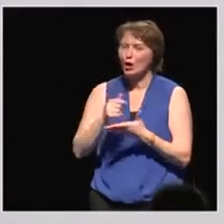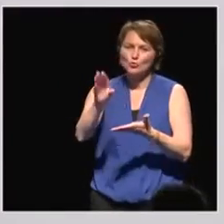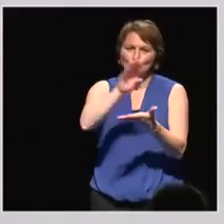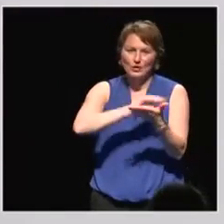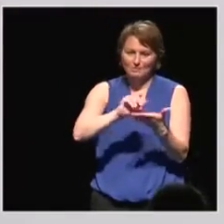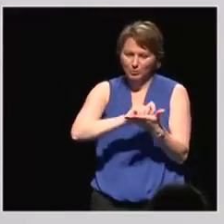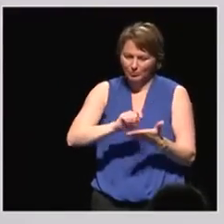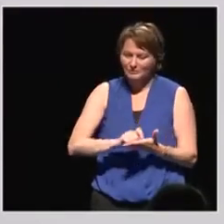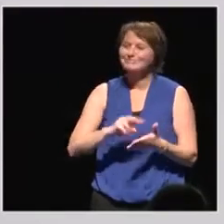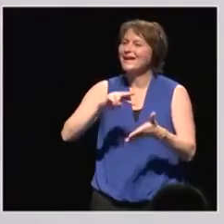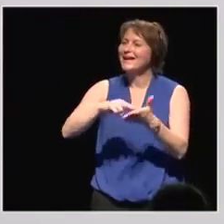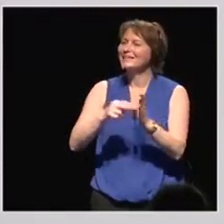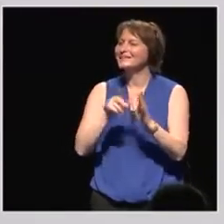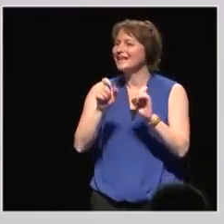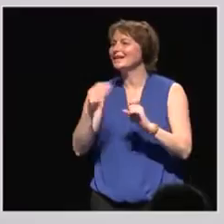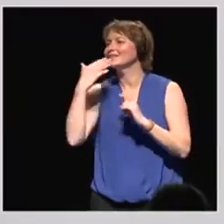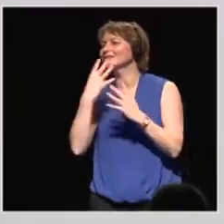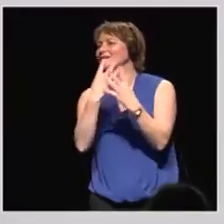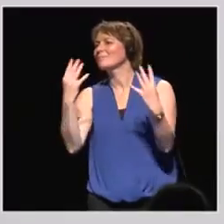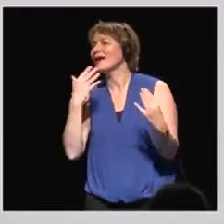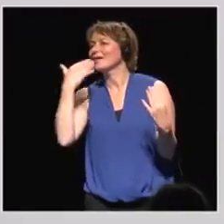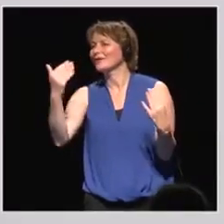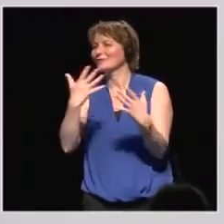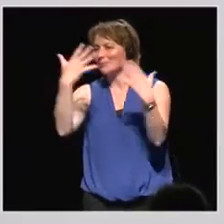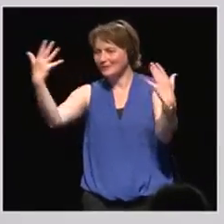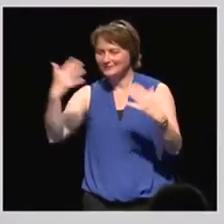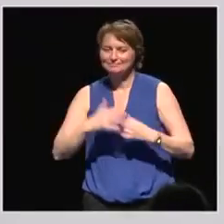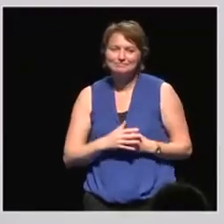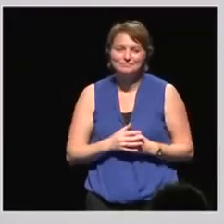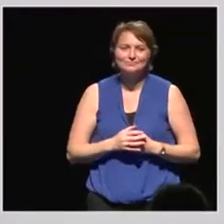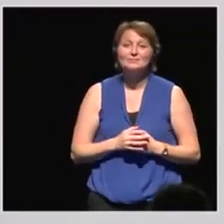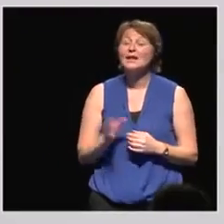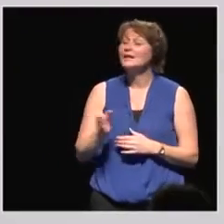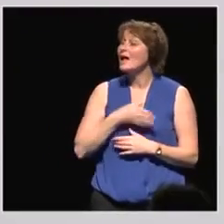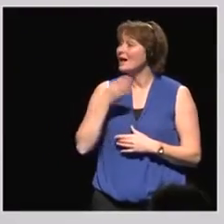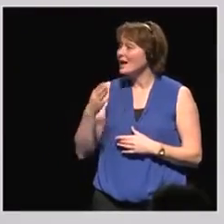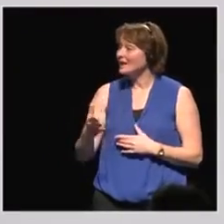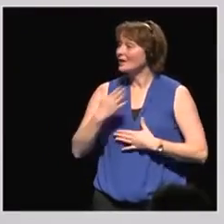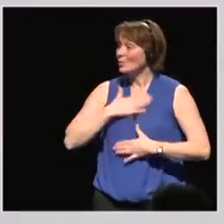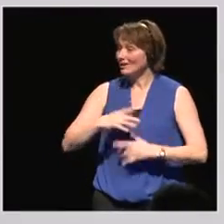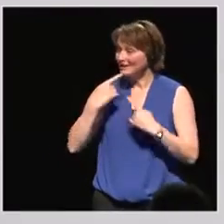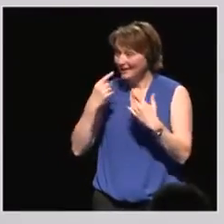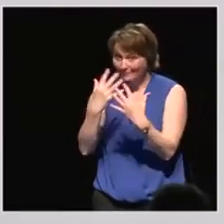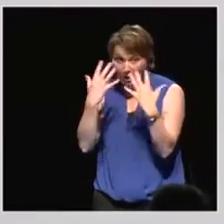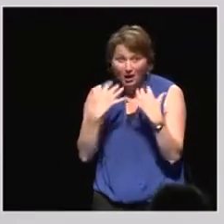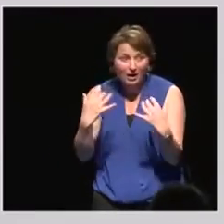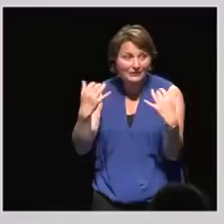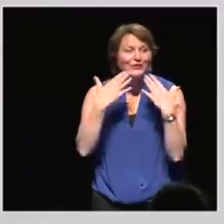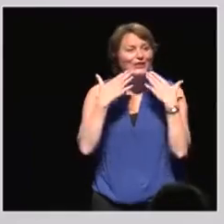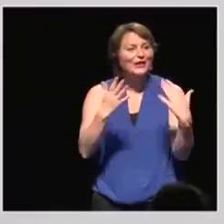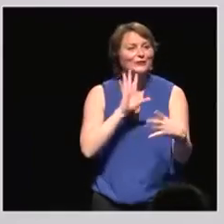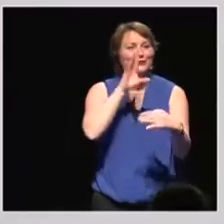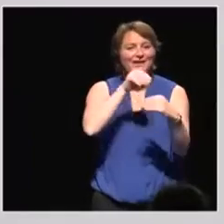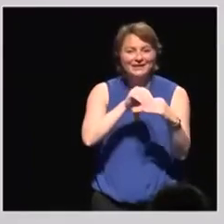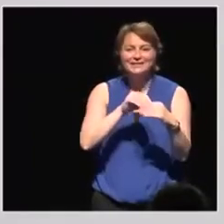and the technician at the back. Thank you very much. And the last thing would go also for the audience for your participation. It was